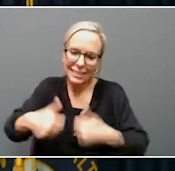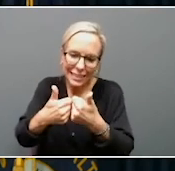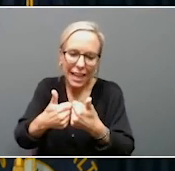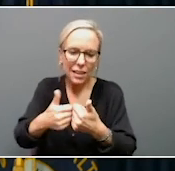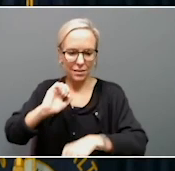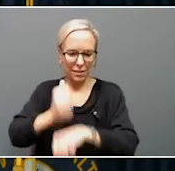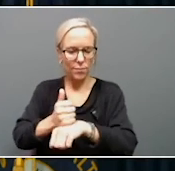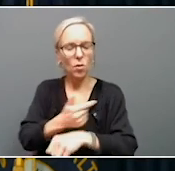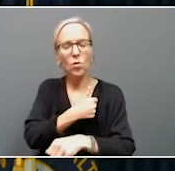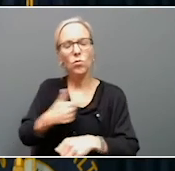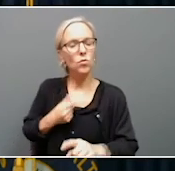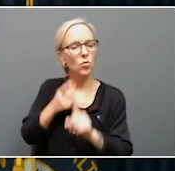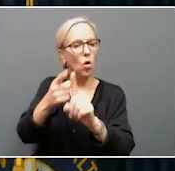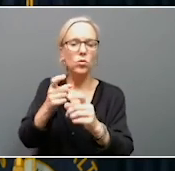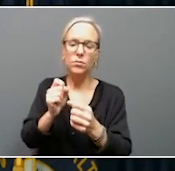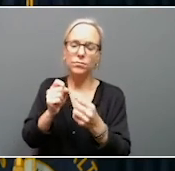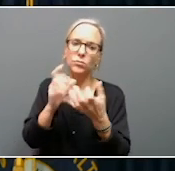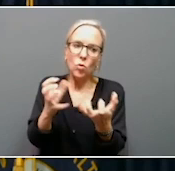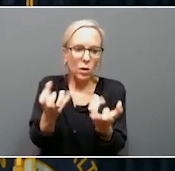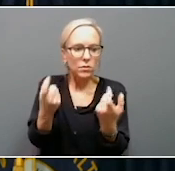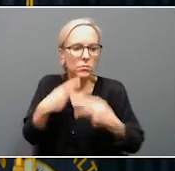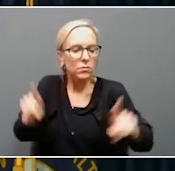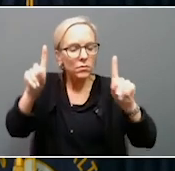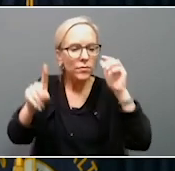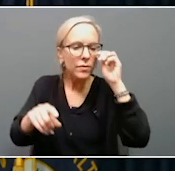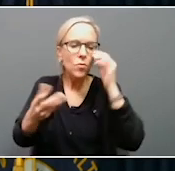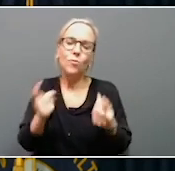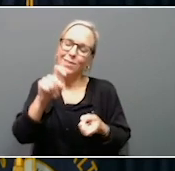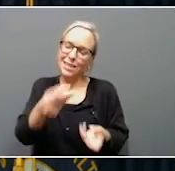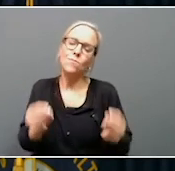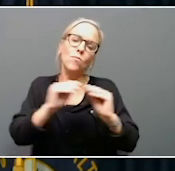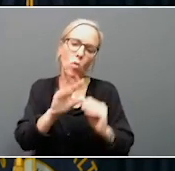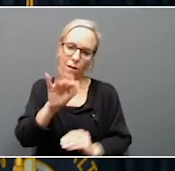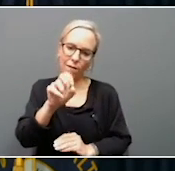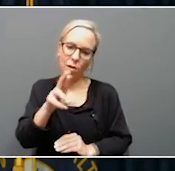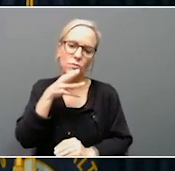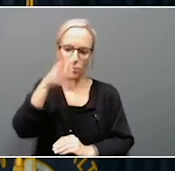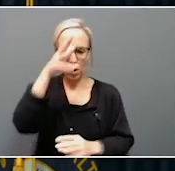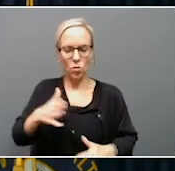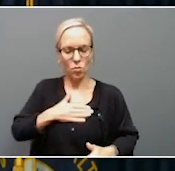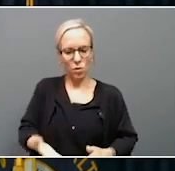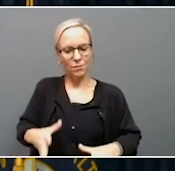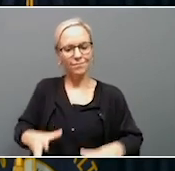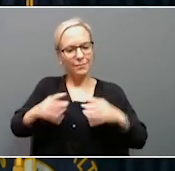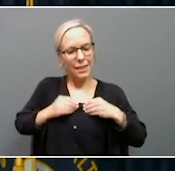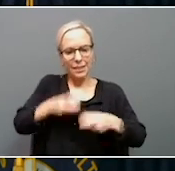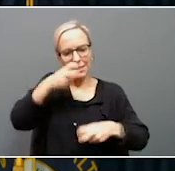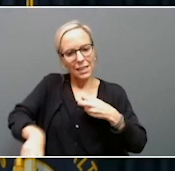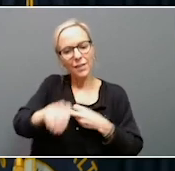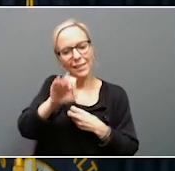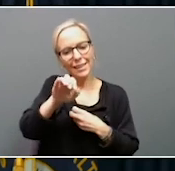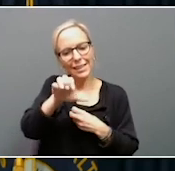we can continue to strive for. But we do need more foster parents willing to take the tough cases and willing to take